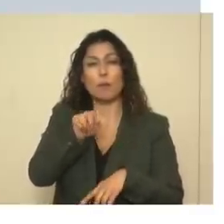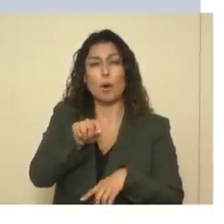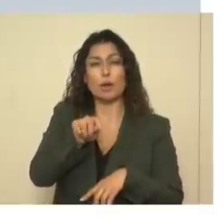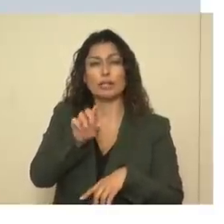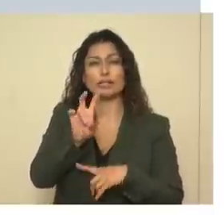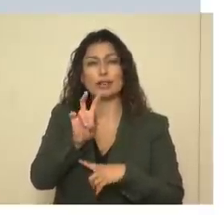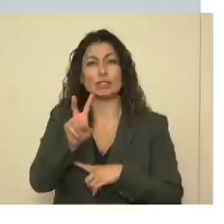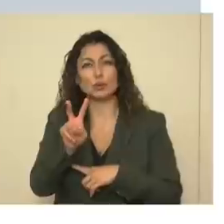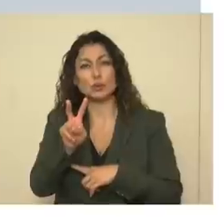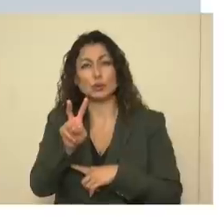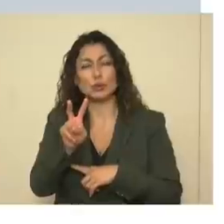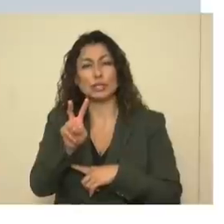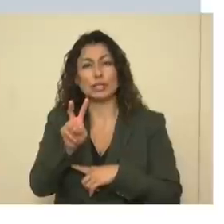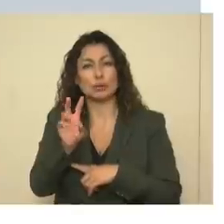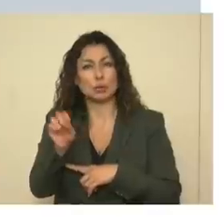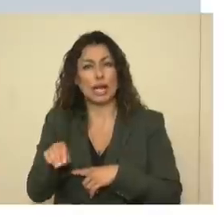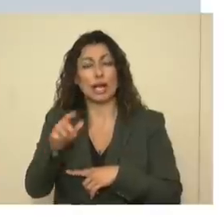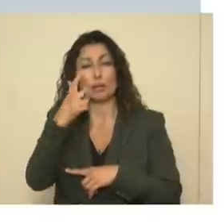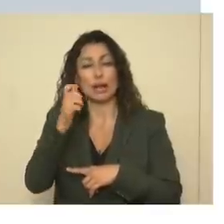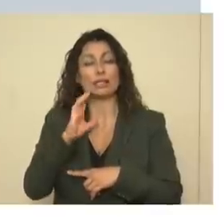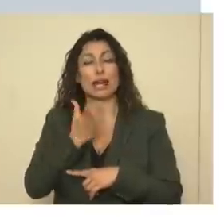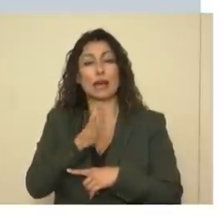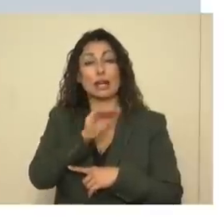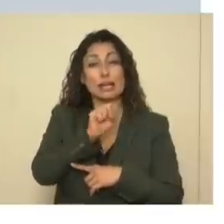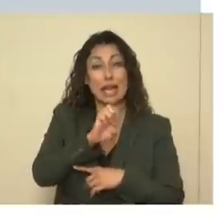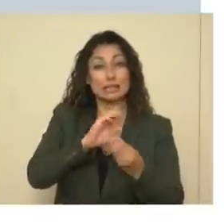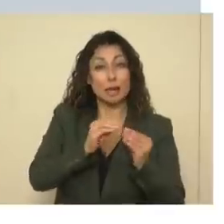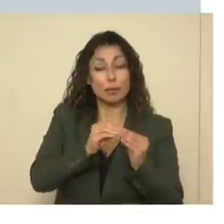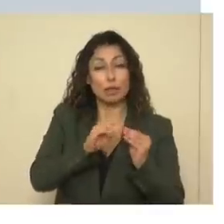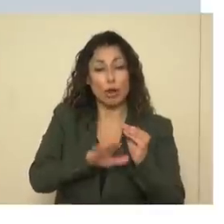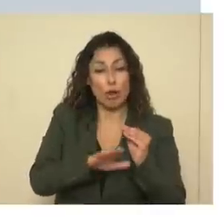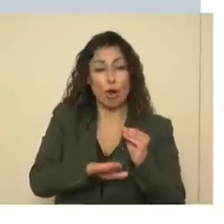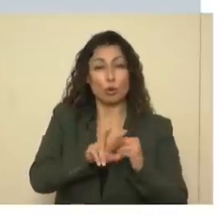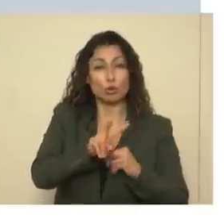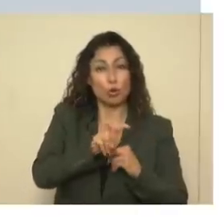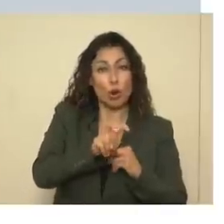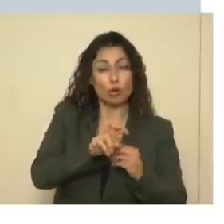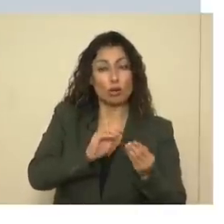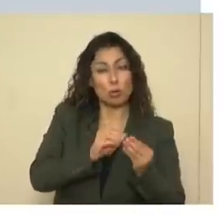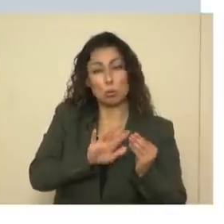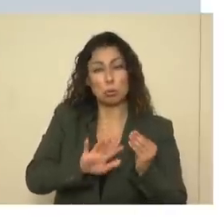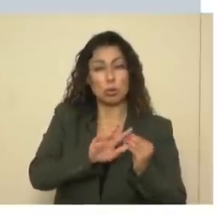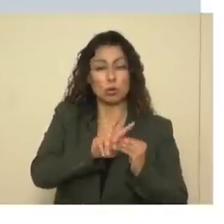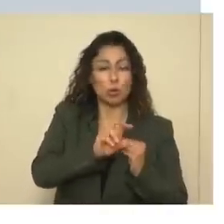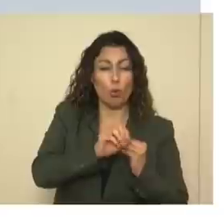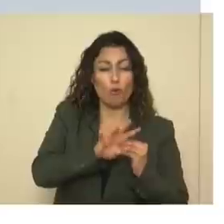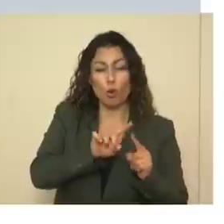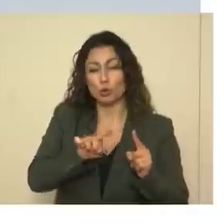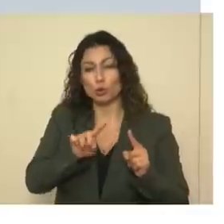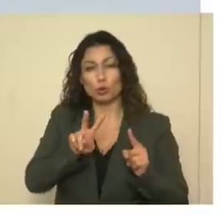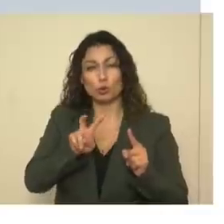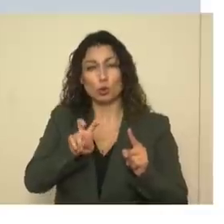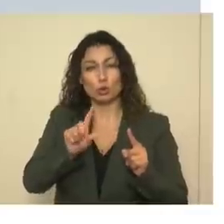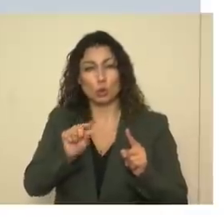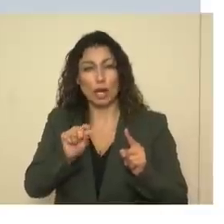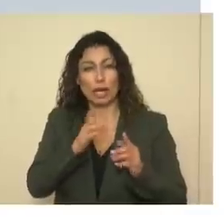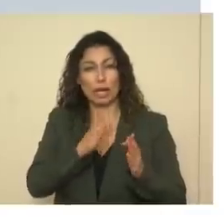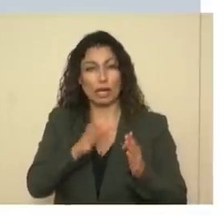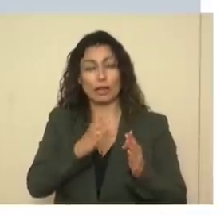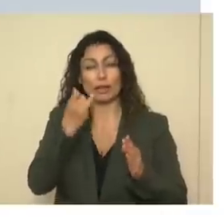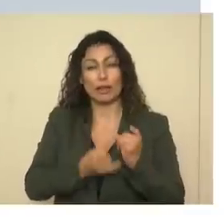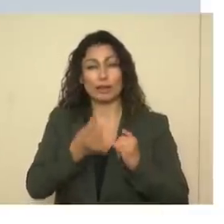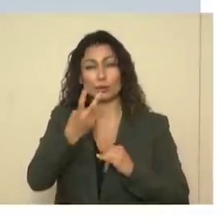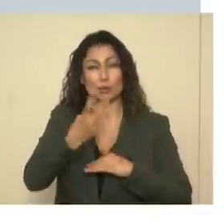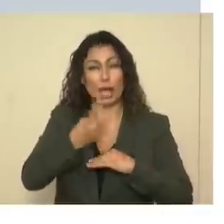That's because cases are coming down. Our case counts are in the low 200s, 204 to 220 the past few days.